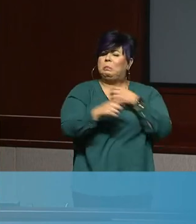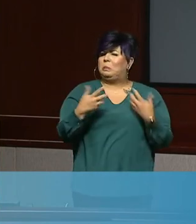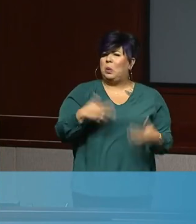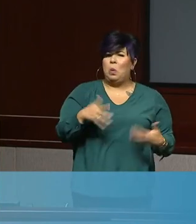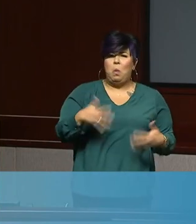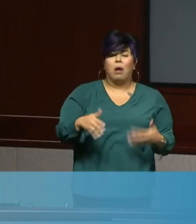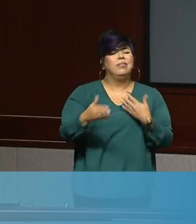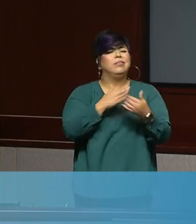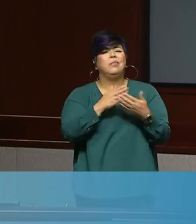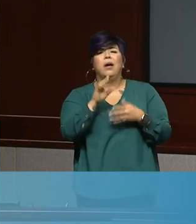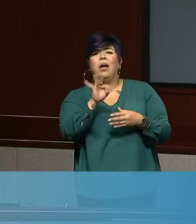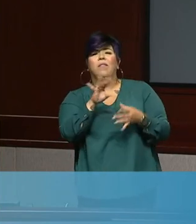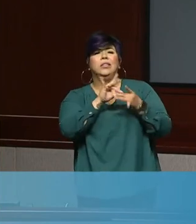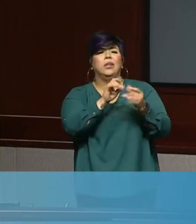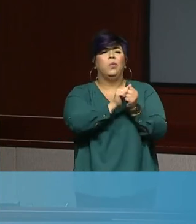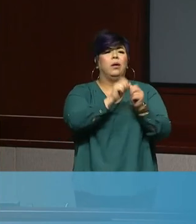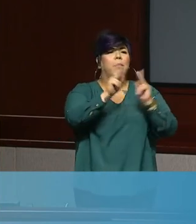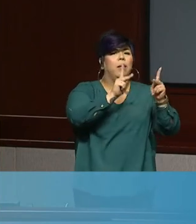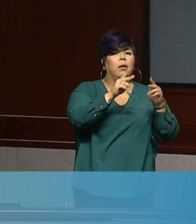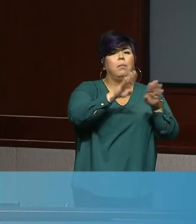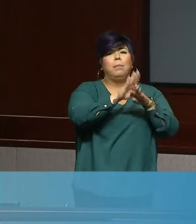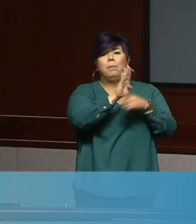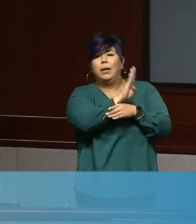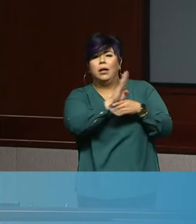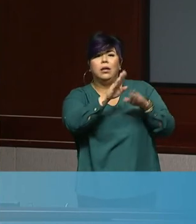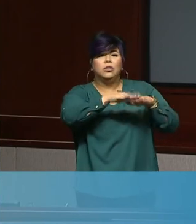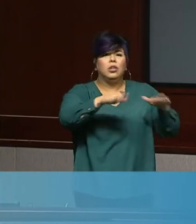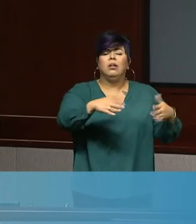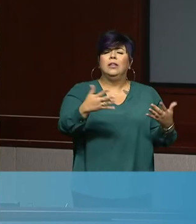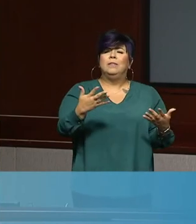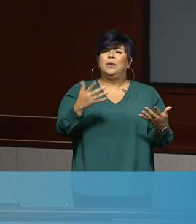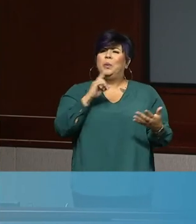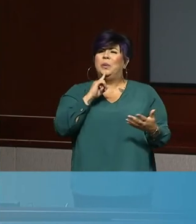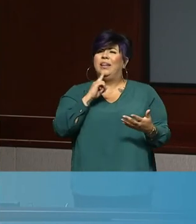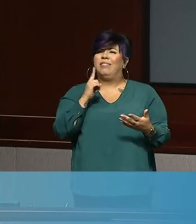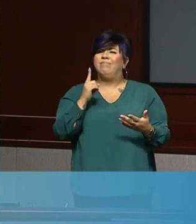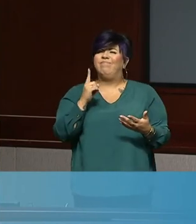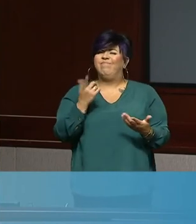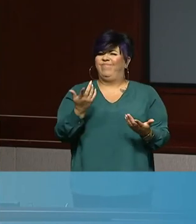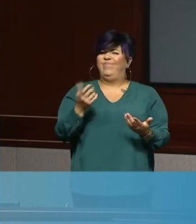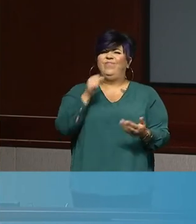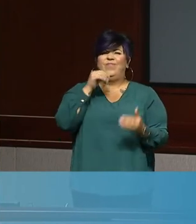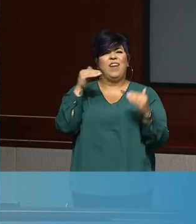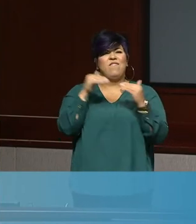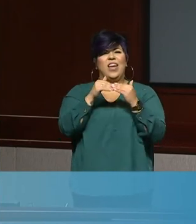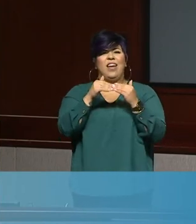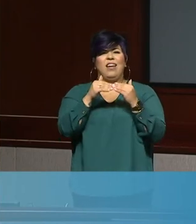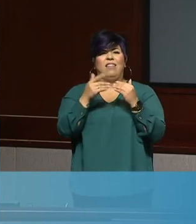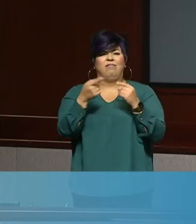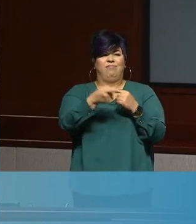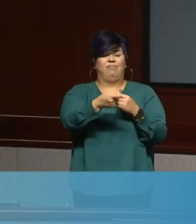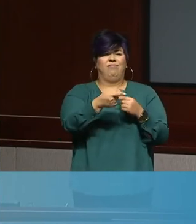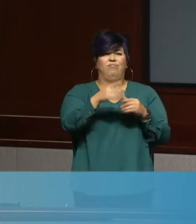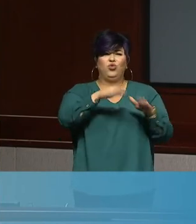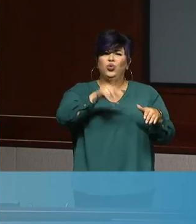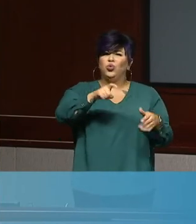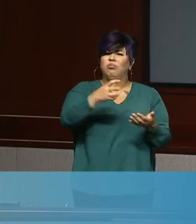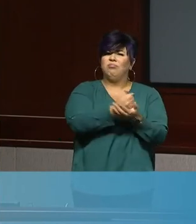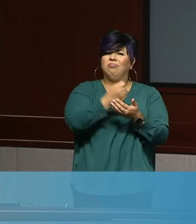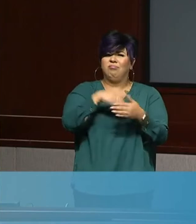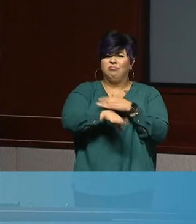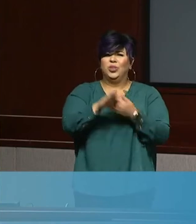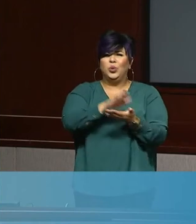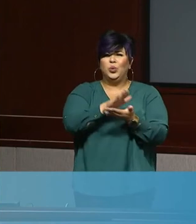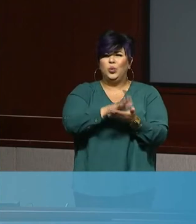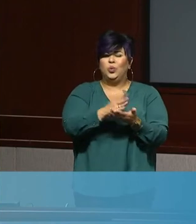our parents, our children, we don't believe that they need to be penalized, not going back to school. Our business is